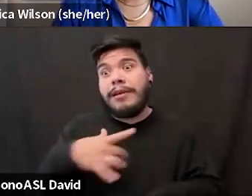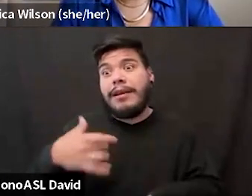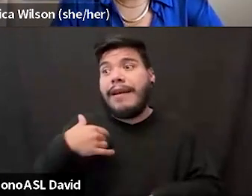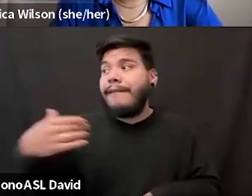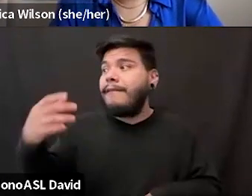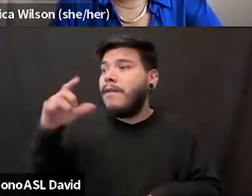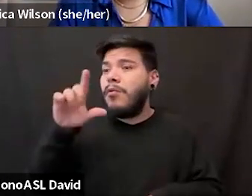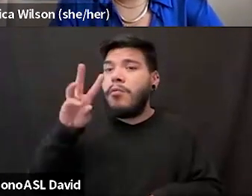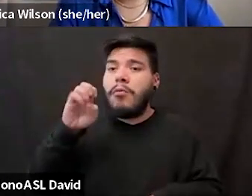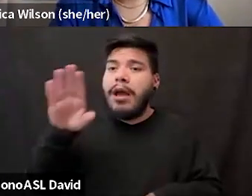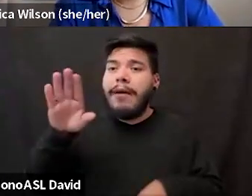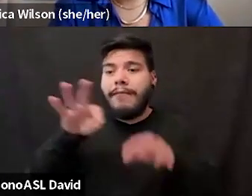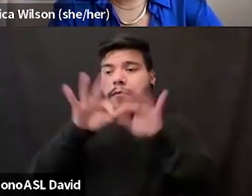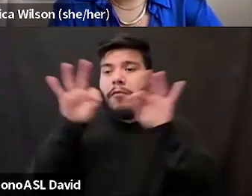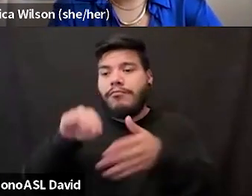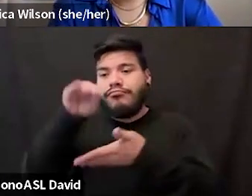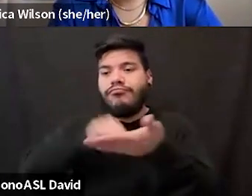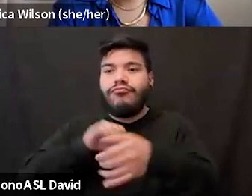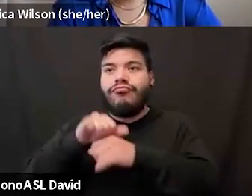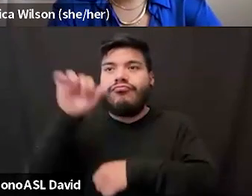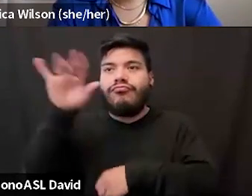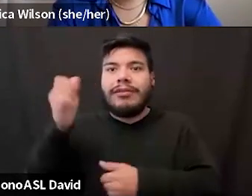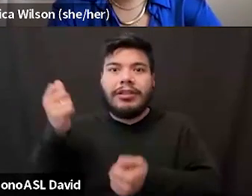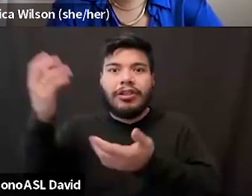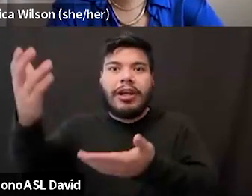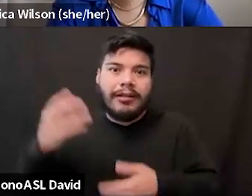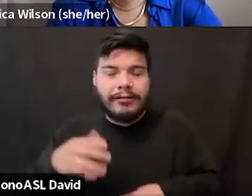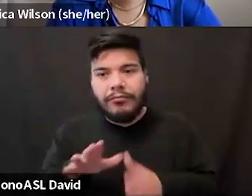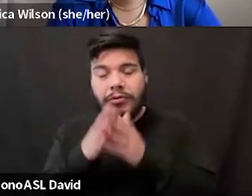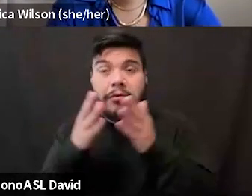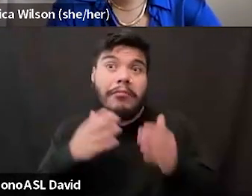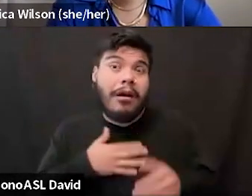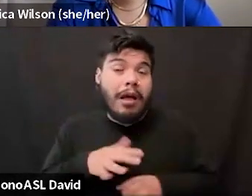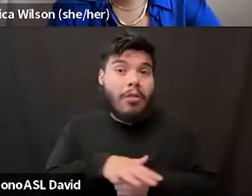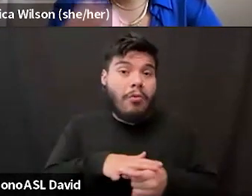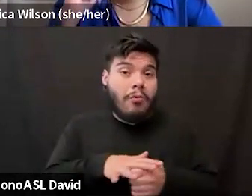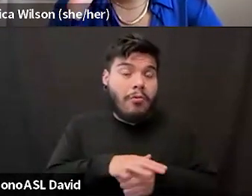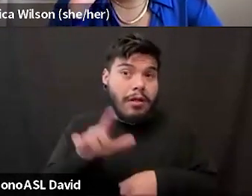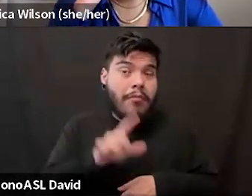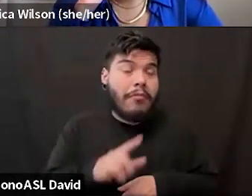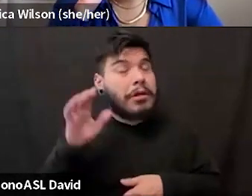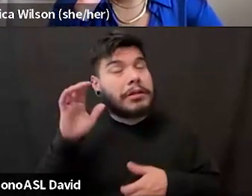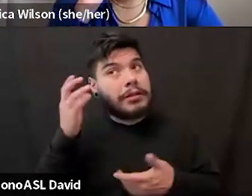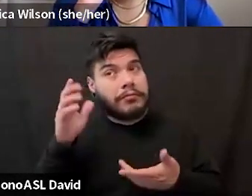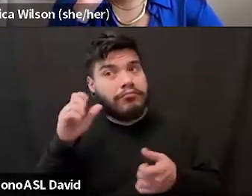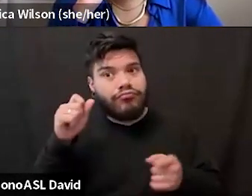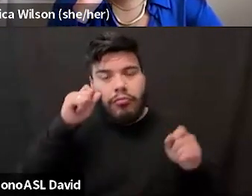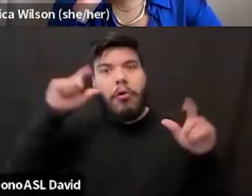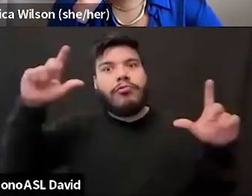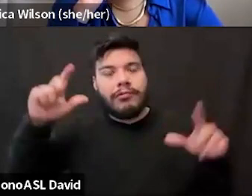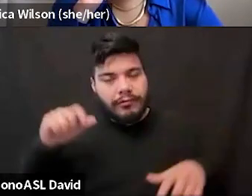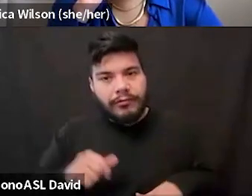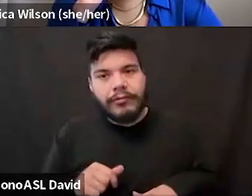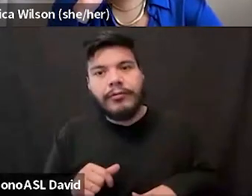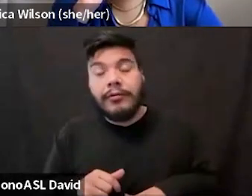And they have, um, my library is a pretty woke library, believe it or not, for, um, a smallish town in Arizona. But